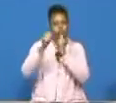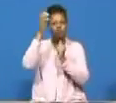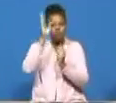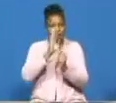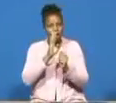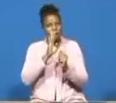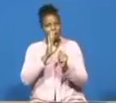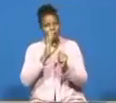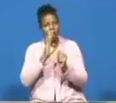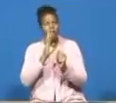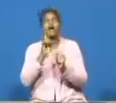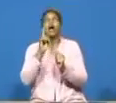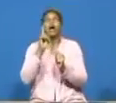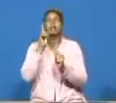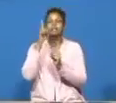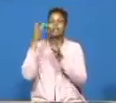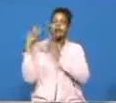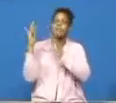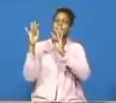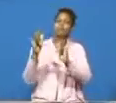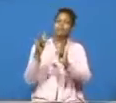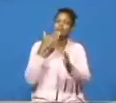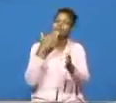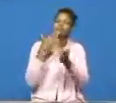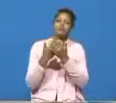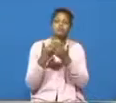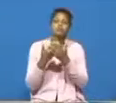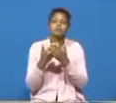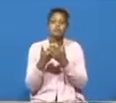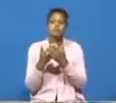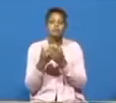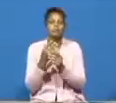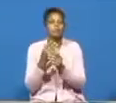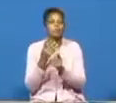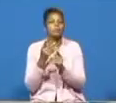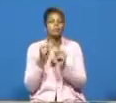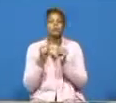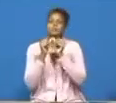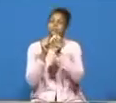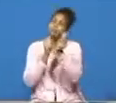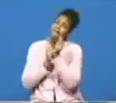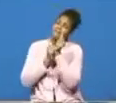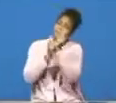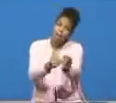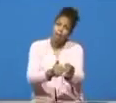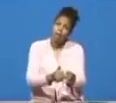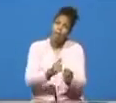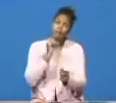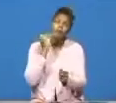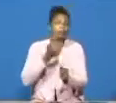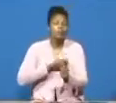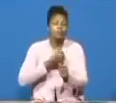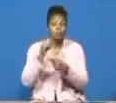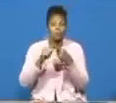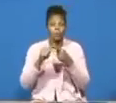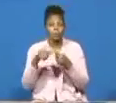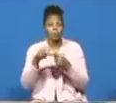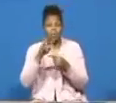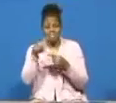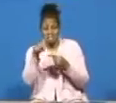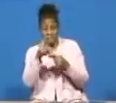in his mercy in his goodness which keeps running after us when they looked